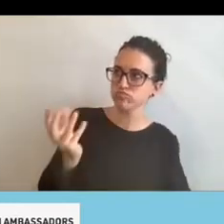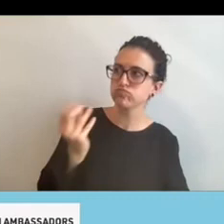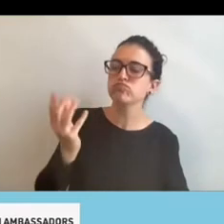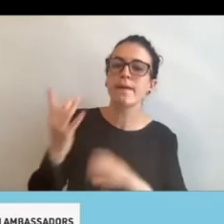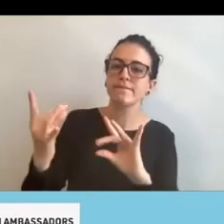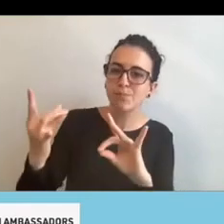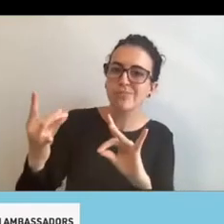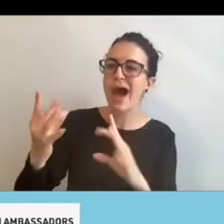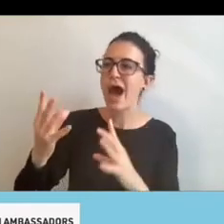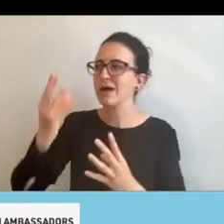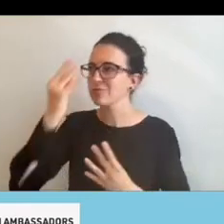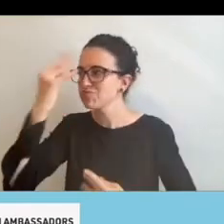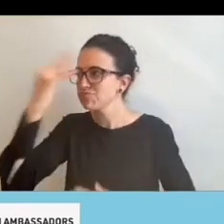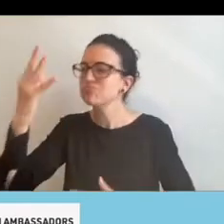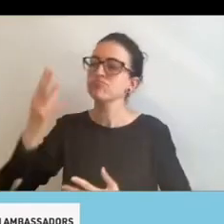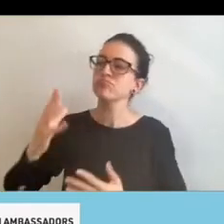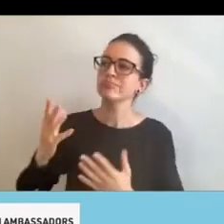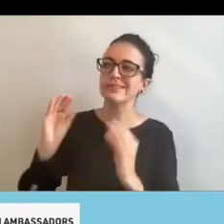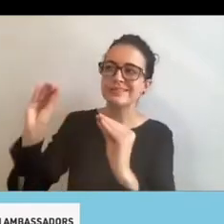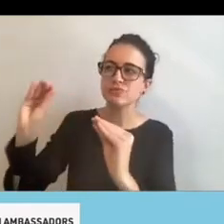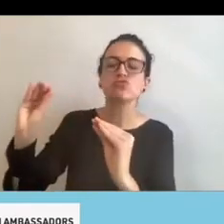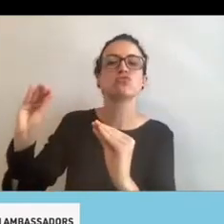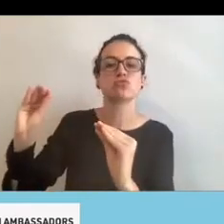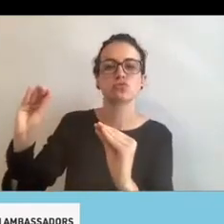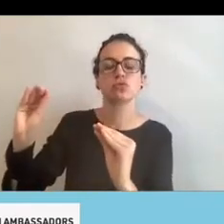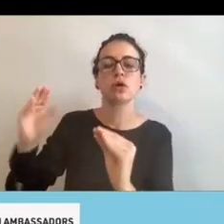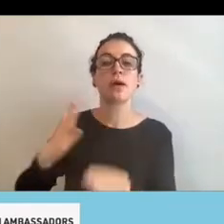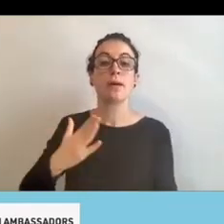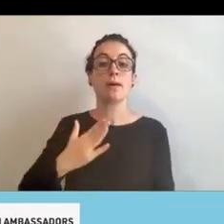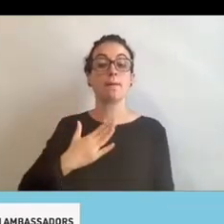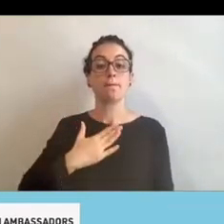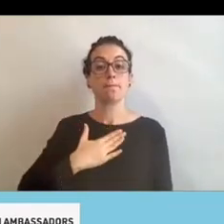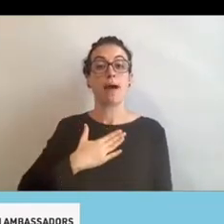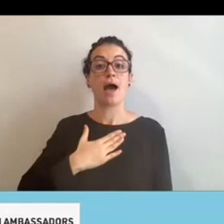need. So, by us being a technology first state,